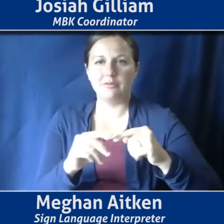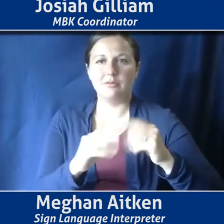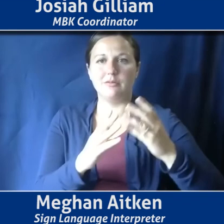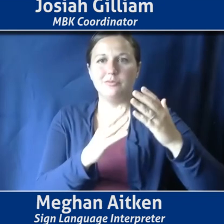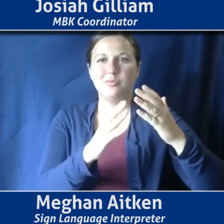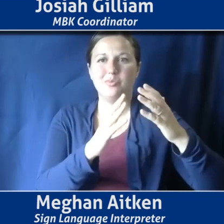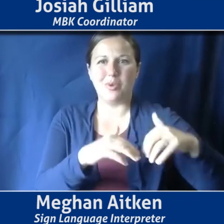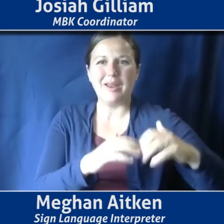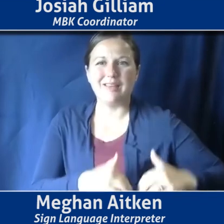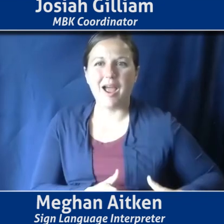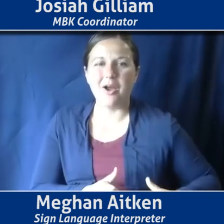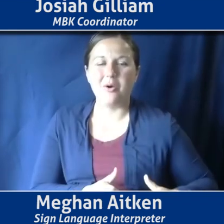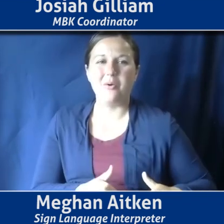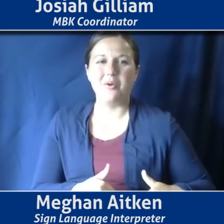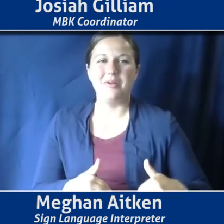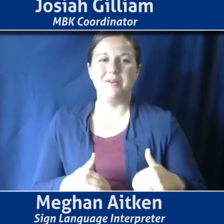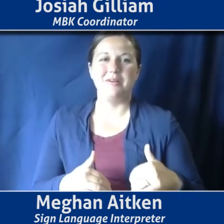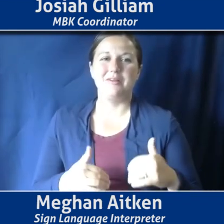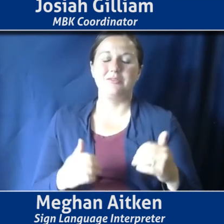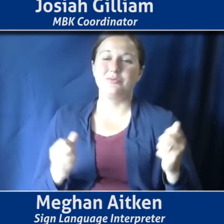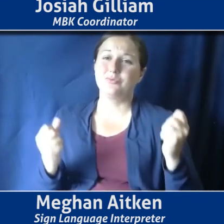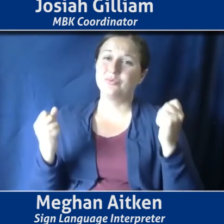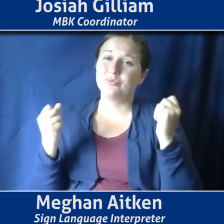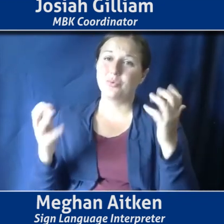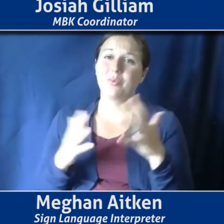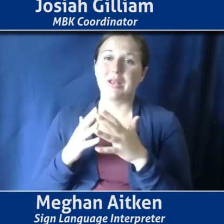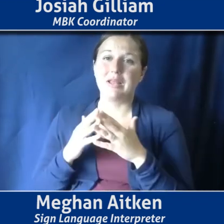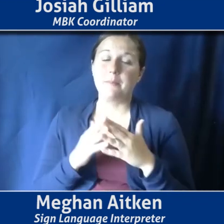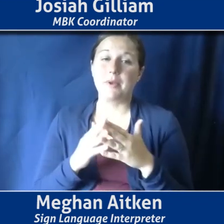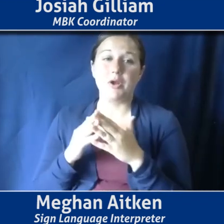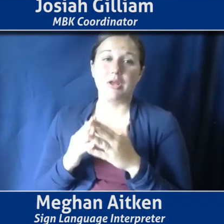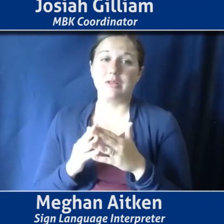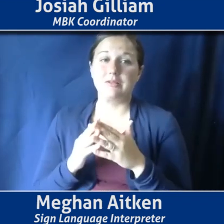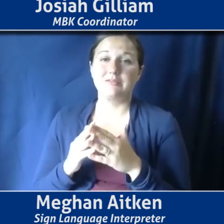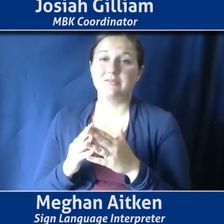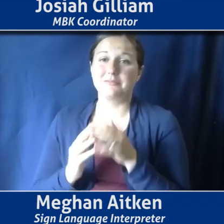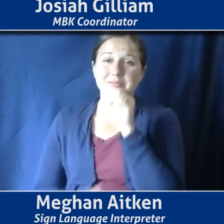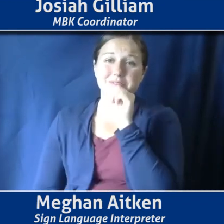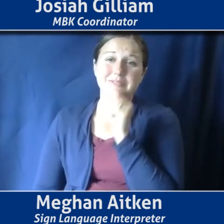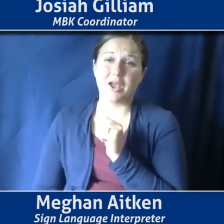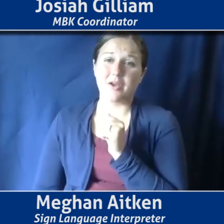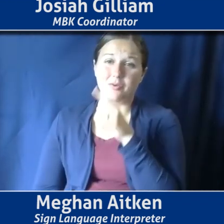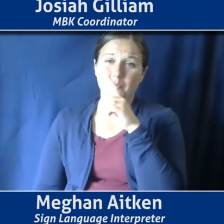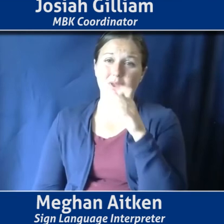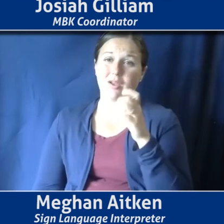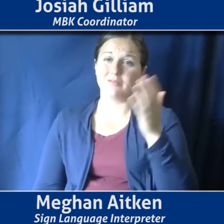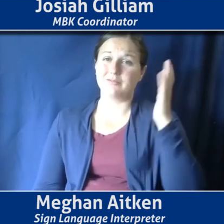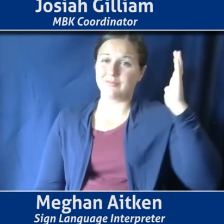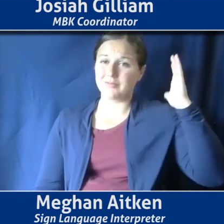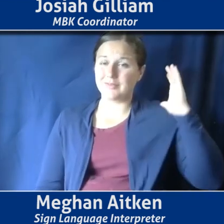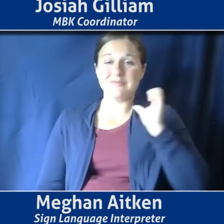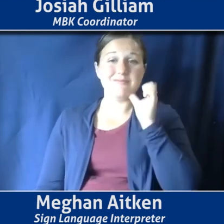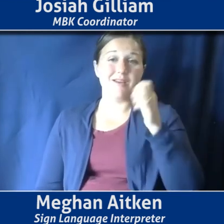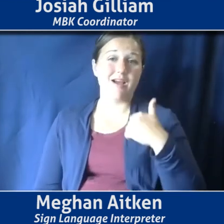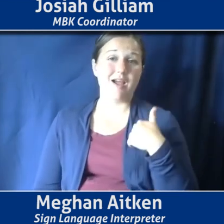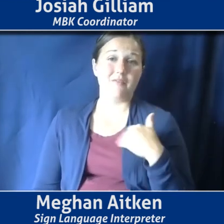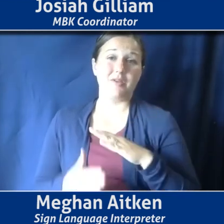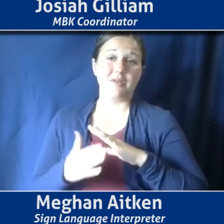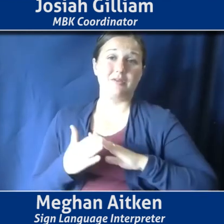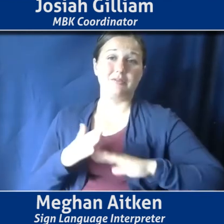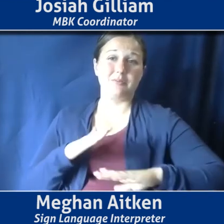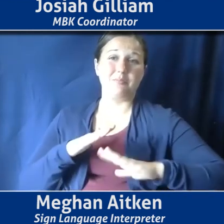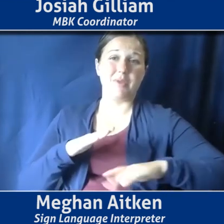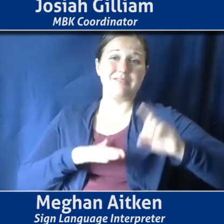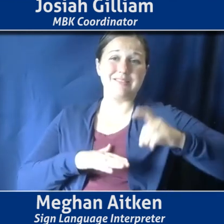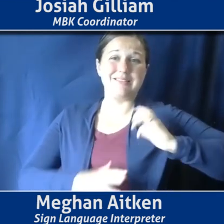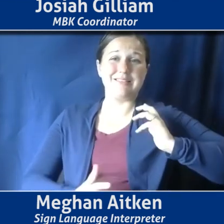um, just to speak of the national stage, um, too many Americans suffering, um, and not having basic needs met. And so I think we need